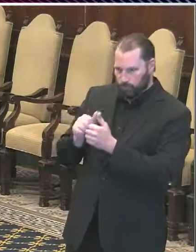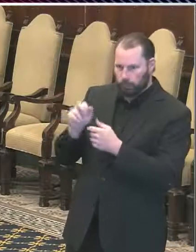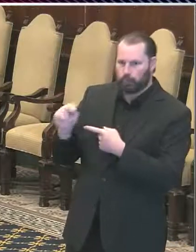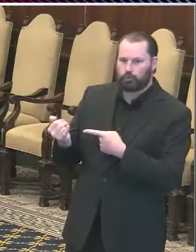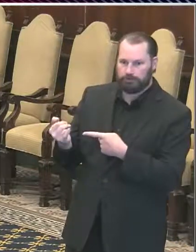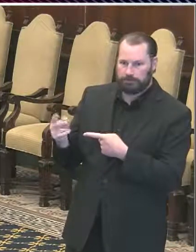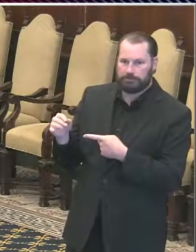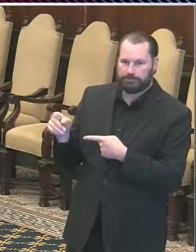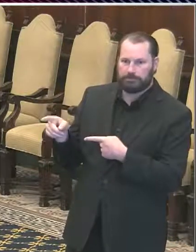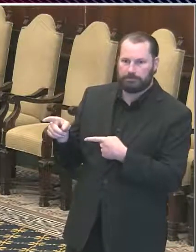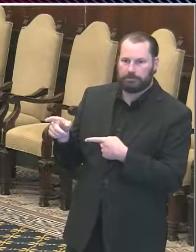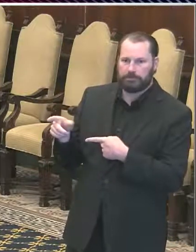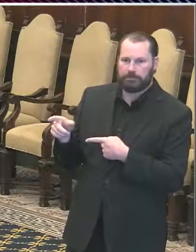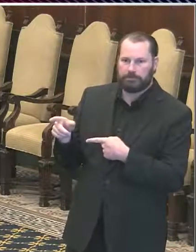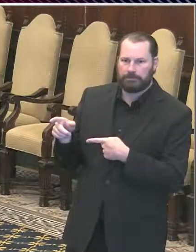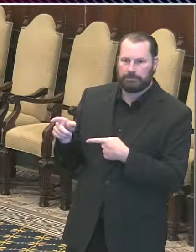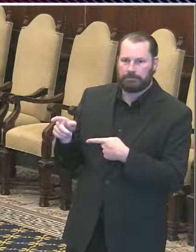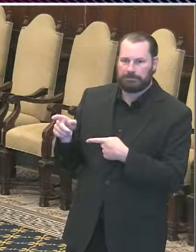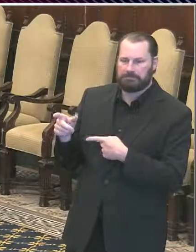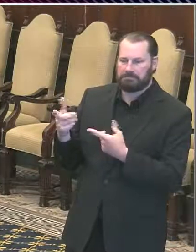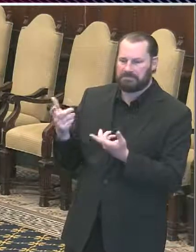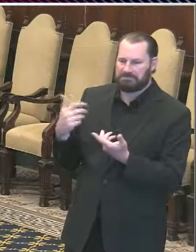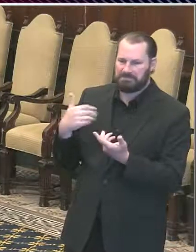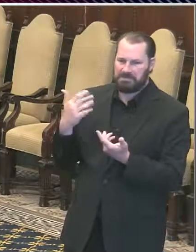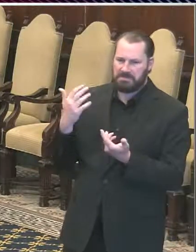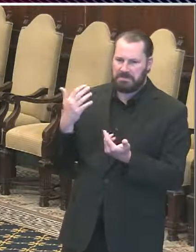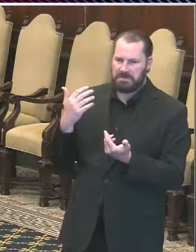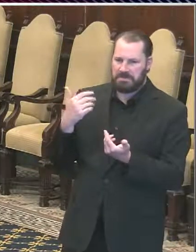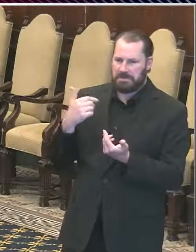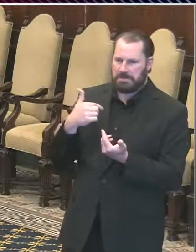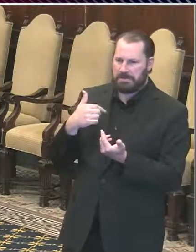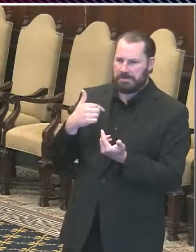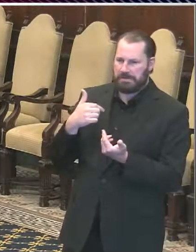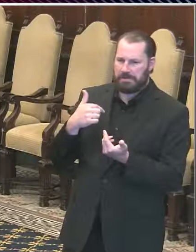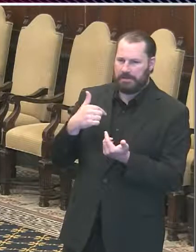level it's been at a purely operational level. Okay. Thanks so much.